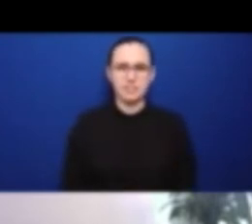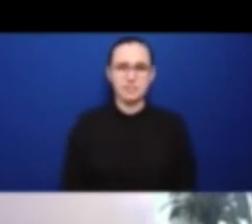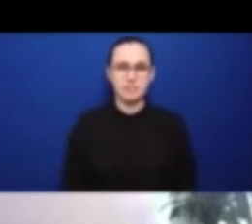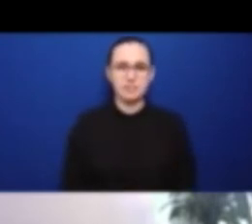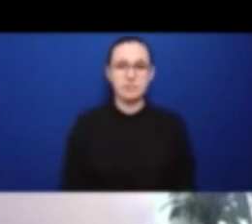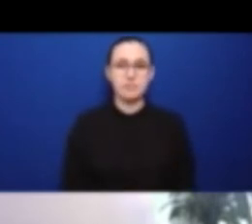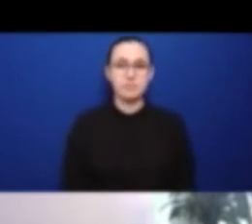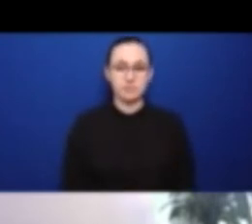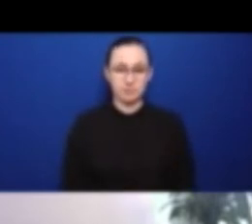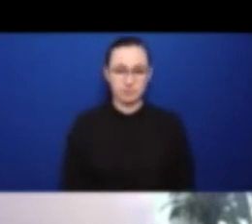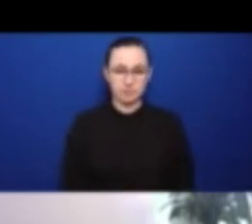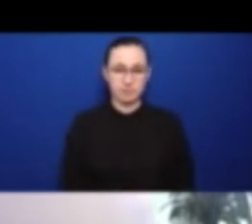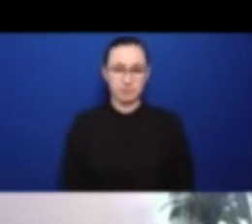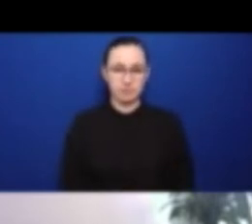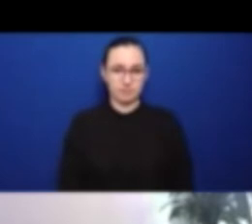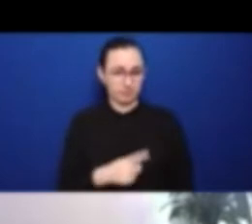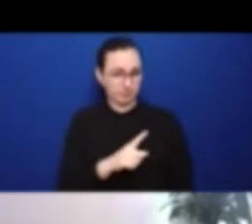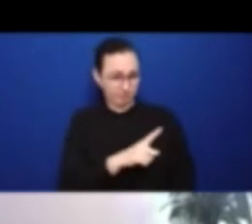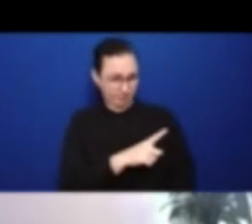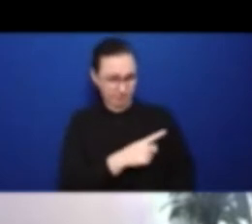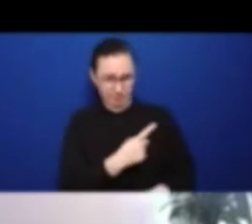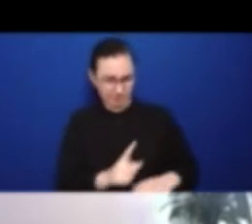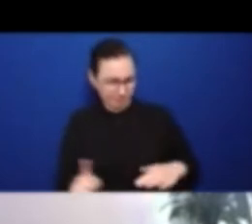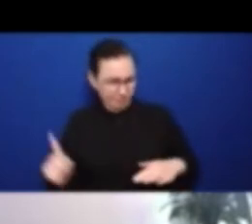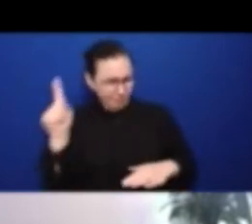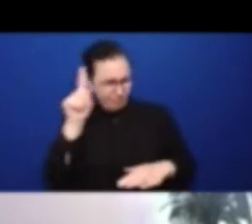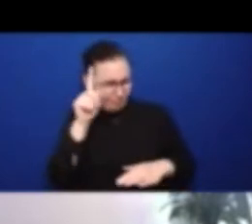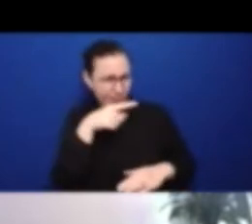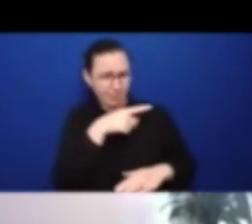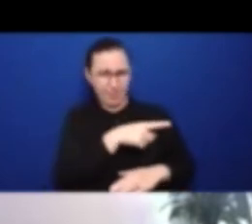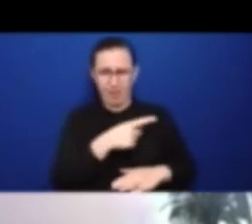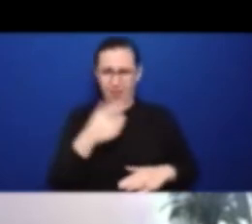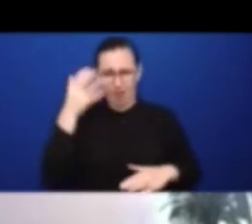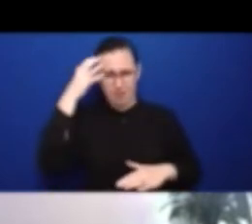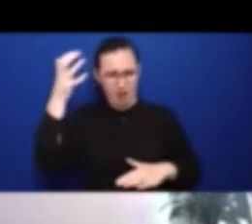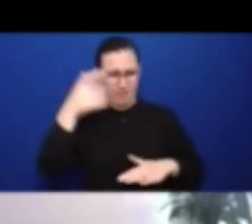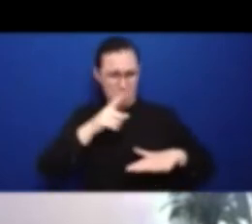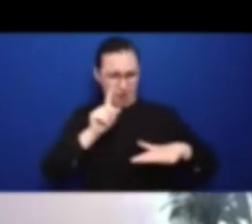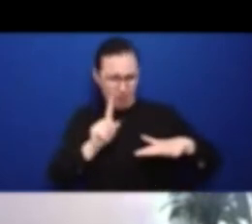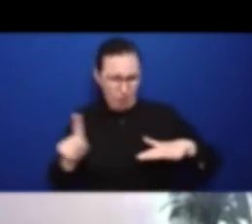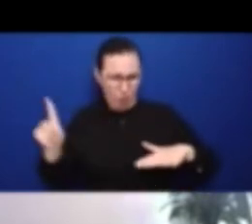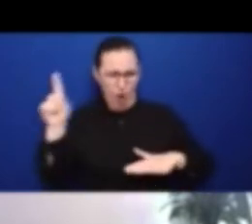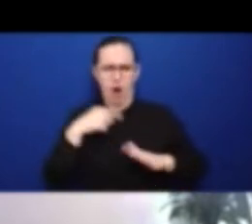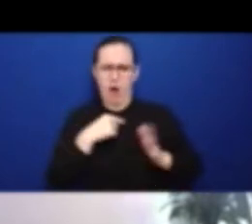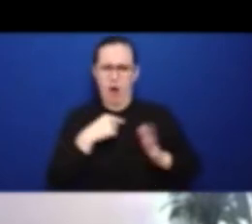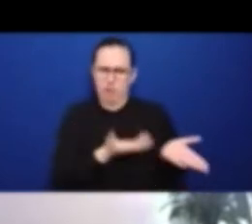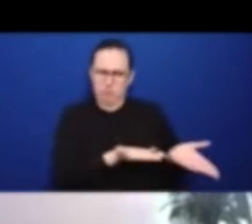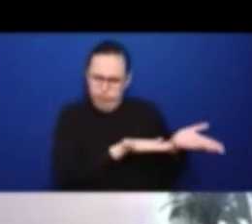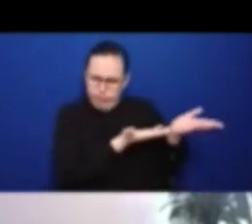senator usually trumps the official. And so as an official, I will always let the senator go first.